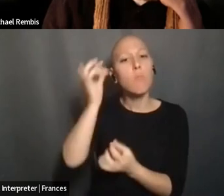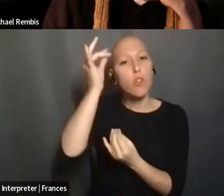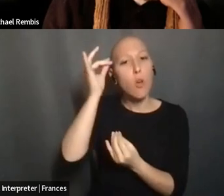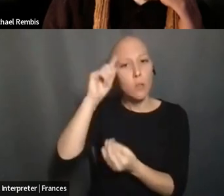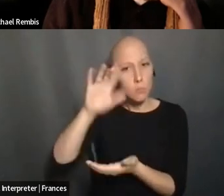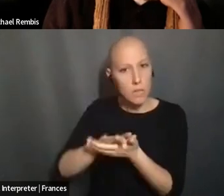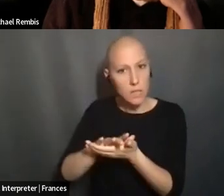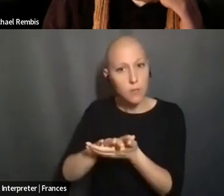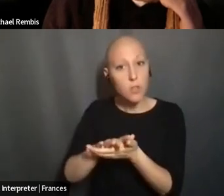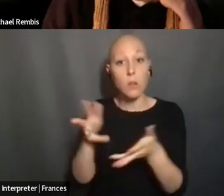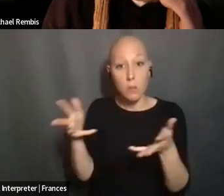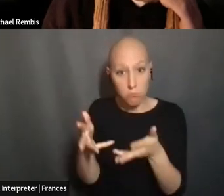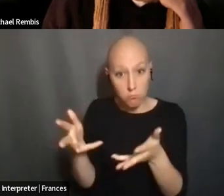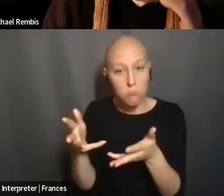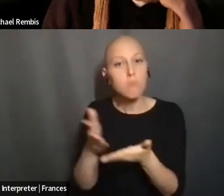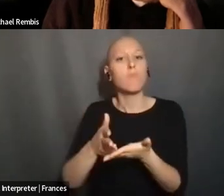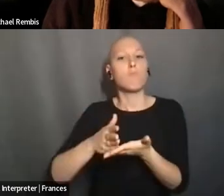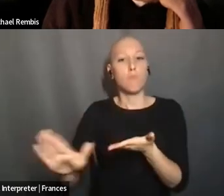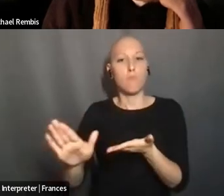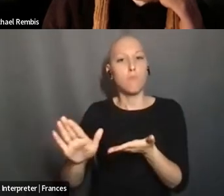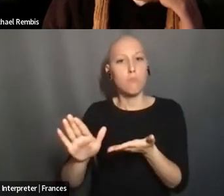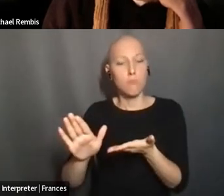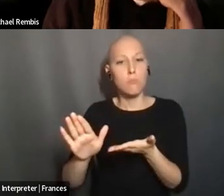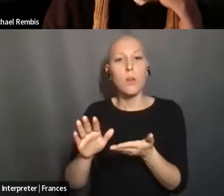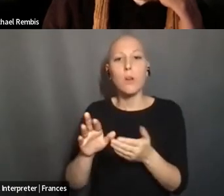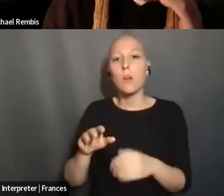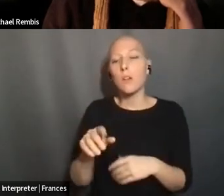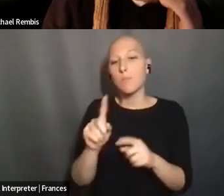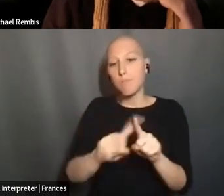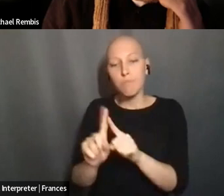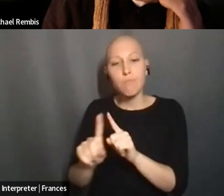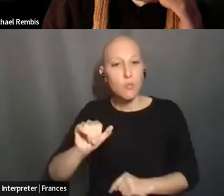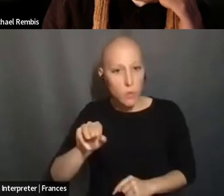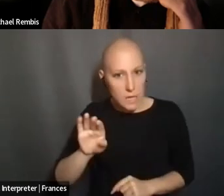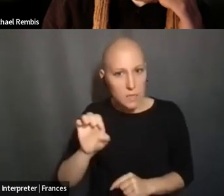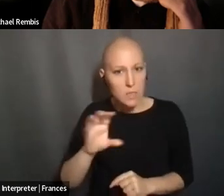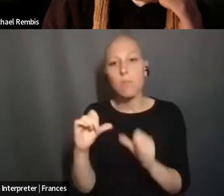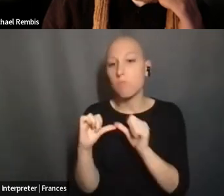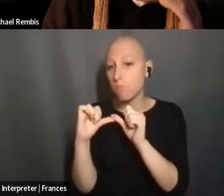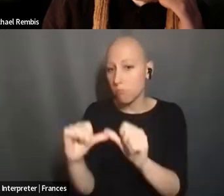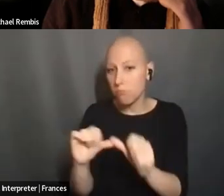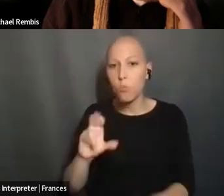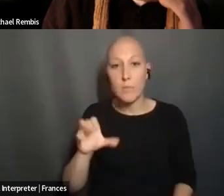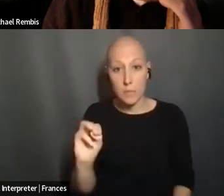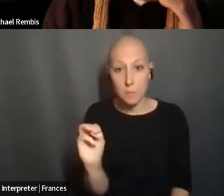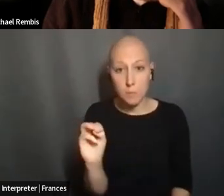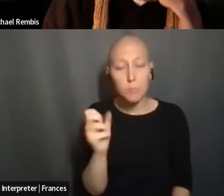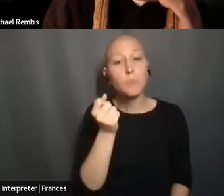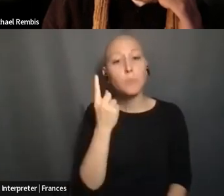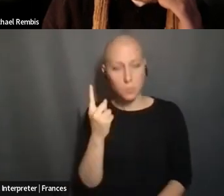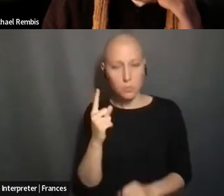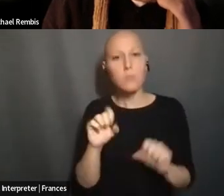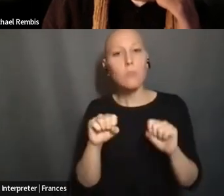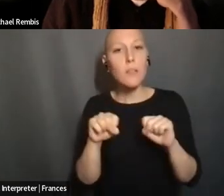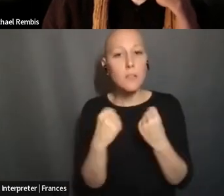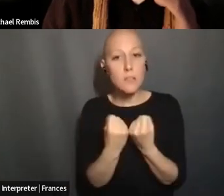NOTE THAT WE'VE REALLY SEEN A SHIFT AMONG GENETICS ORGANIZATIONS WHERE THE AMERICAN SOCIETY FOR HUMAN GENETICS ISSUED A STATEMENT AGAINST